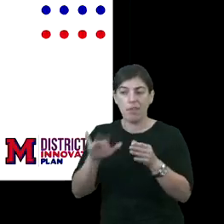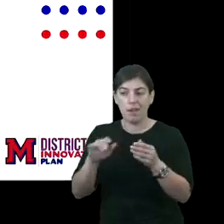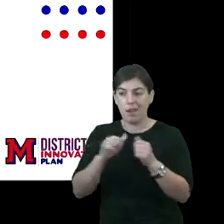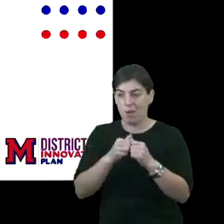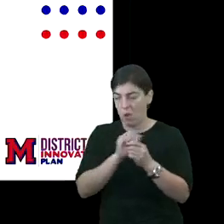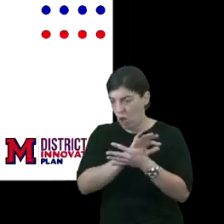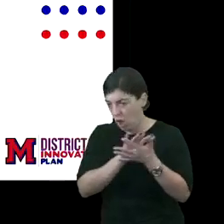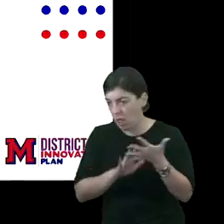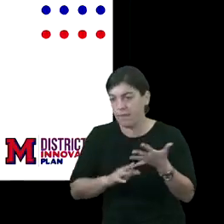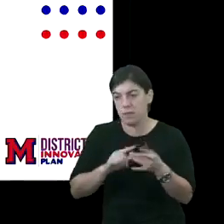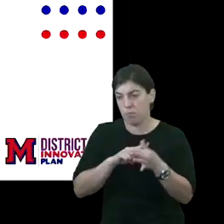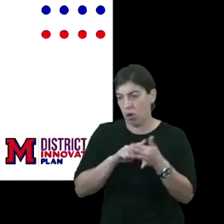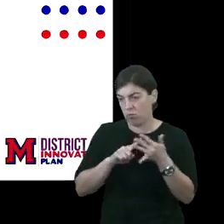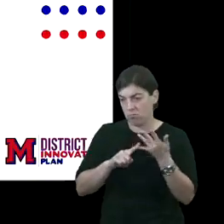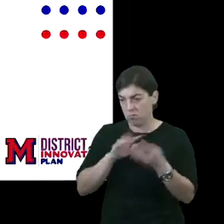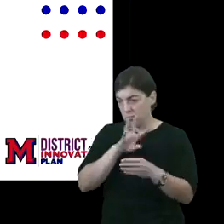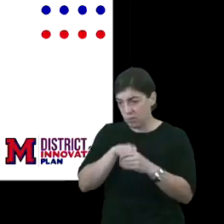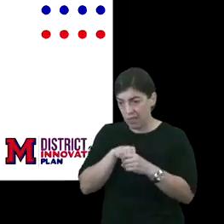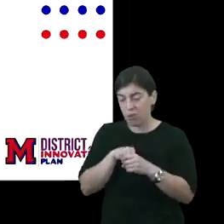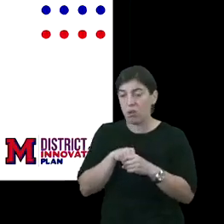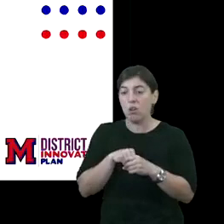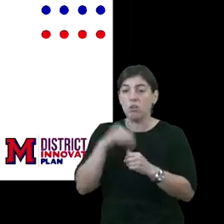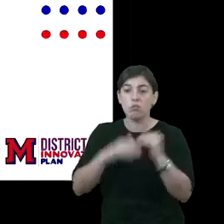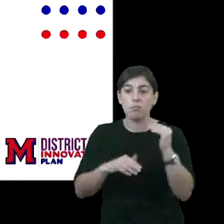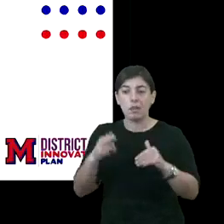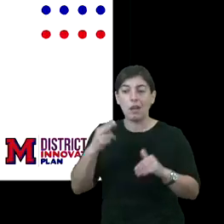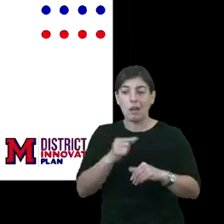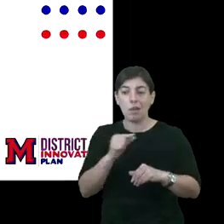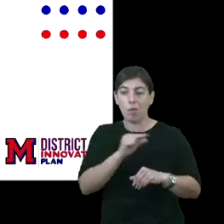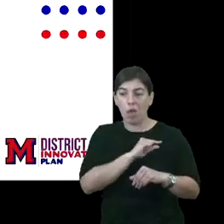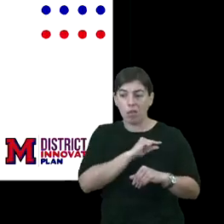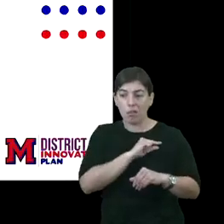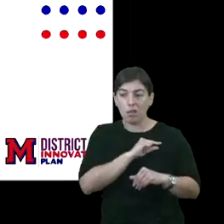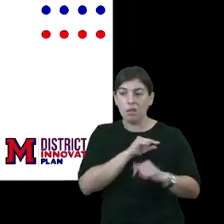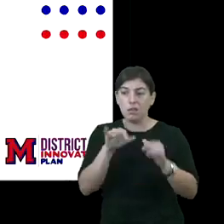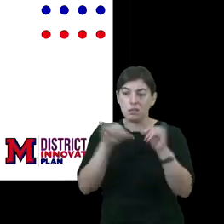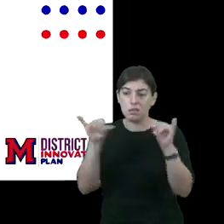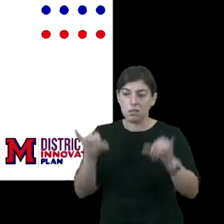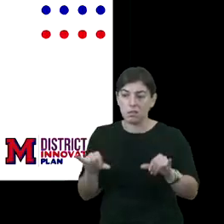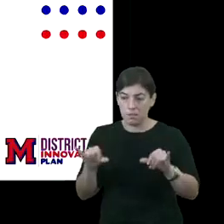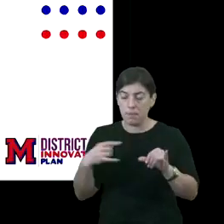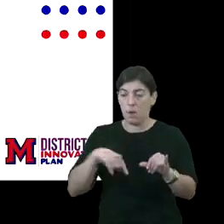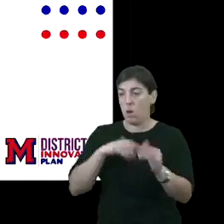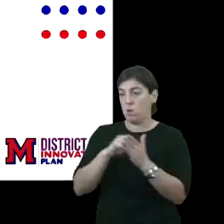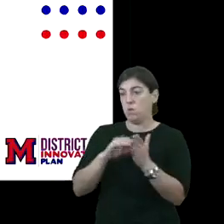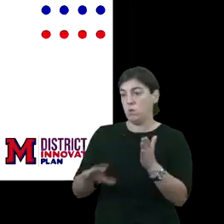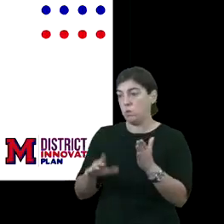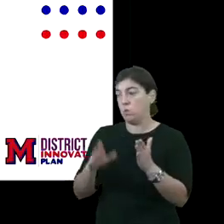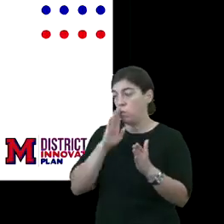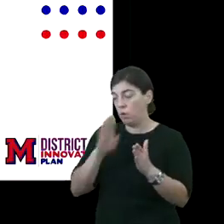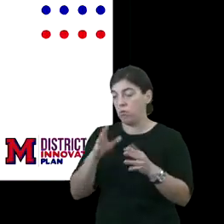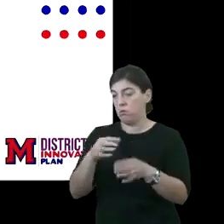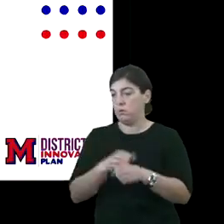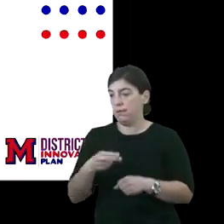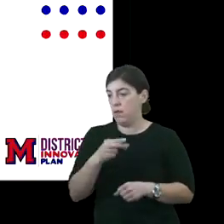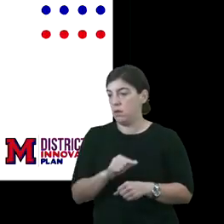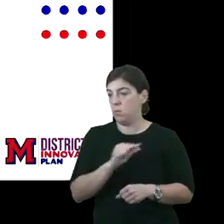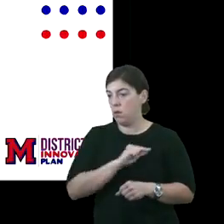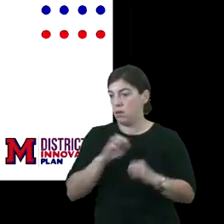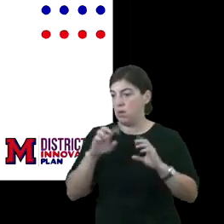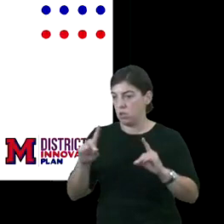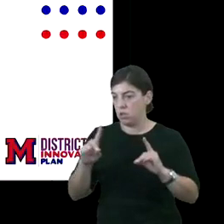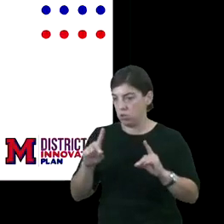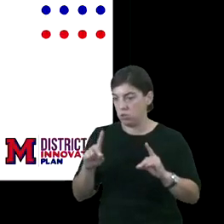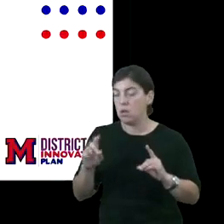how all of these pieces come together to build a high quality system that our students will receive a high quality